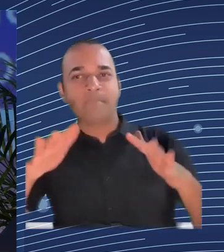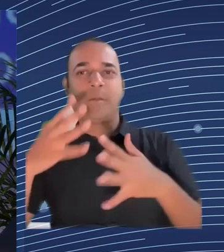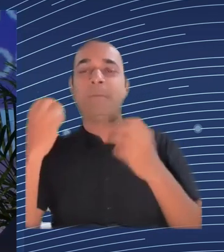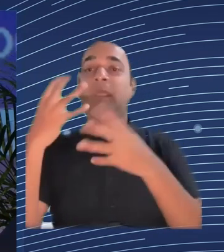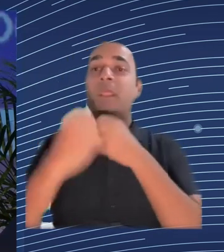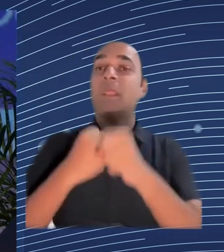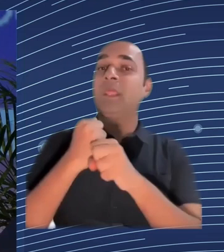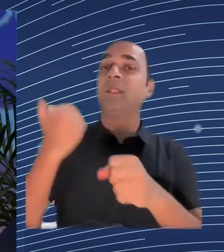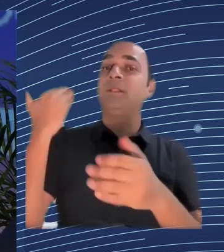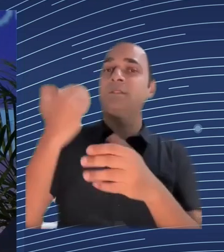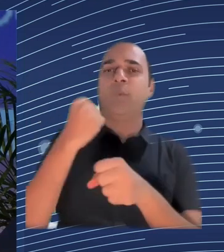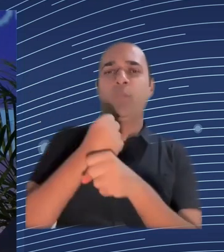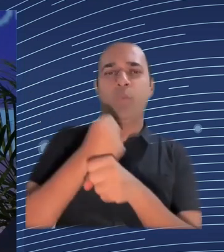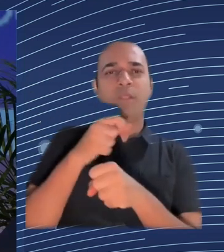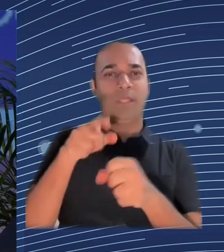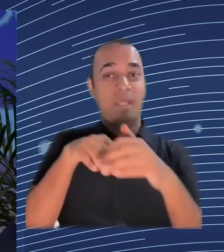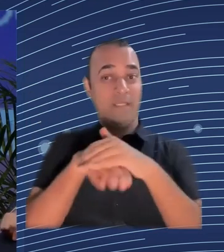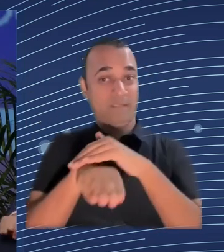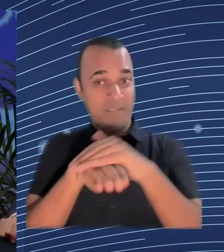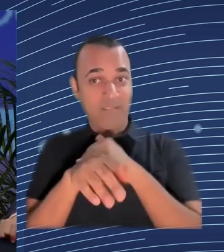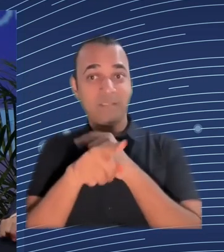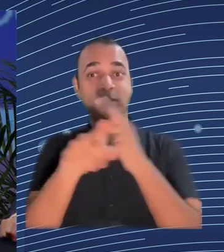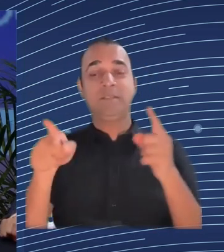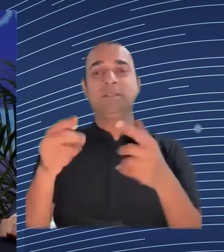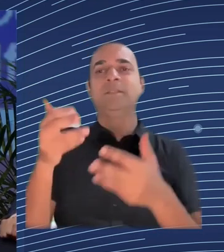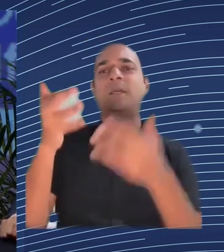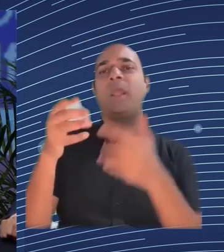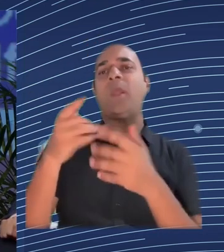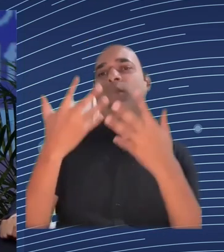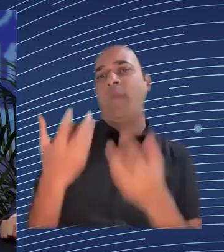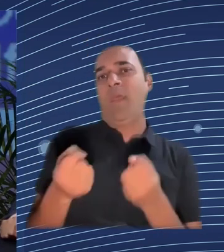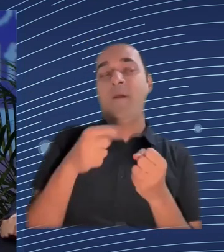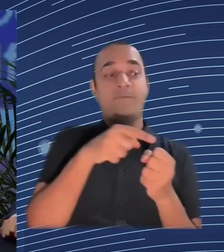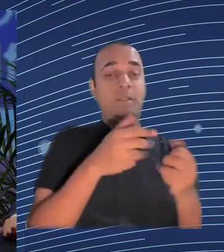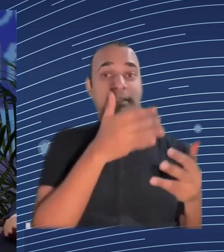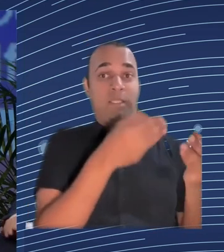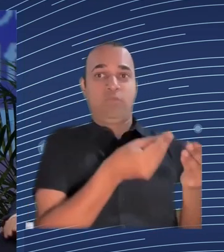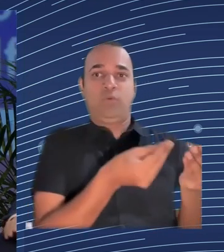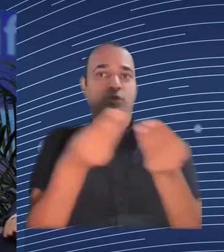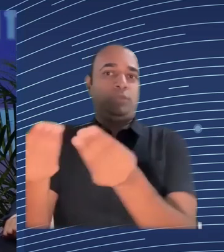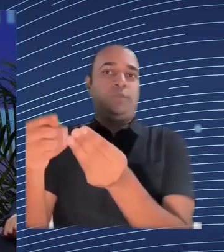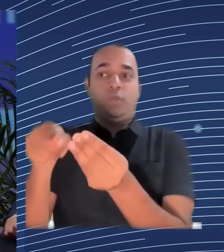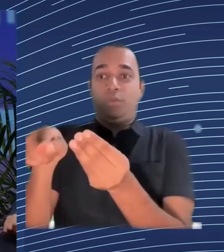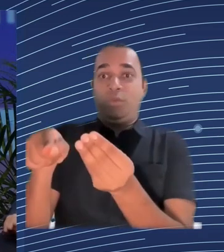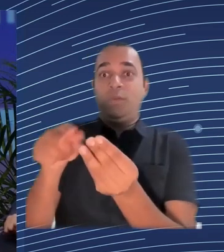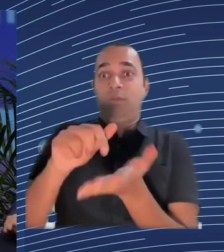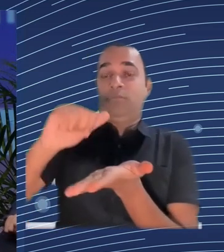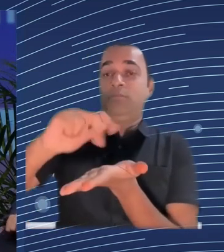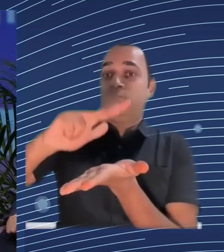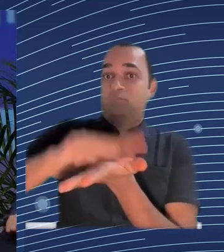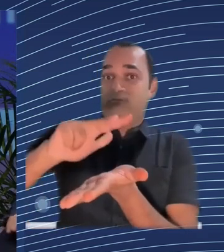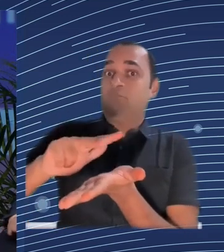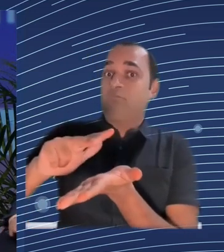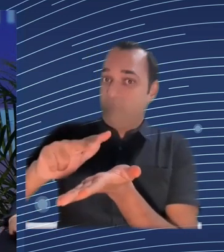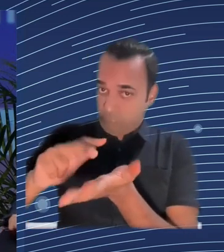behalf of the worker and they do give it to us according to a protocol we've agreed with them so you know hats off to them they're finally doing um uh the